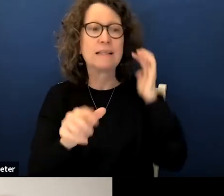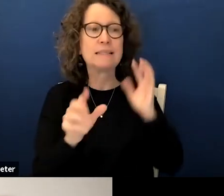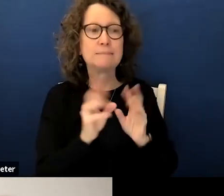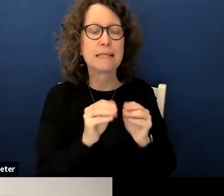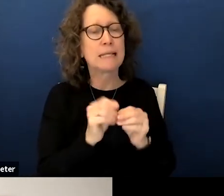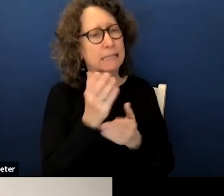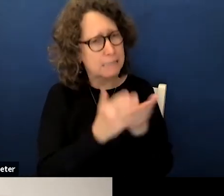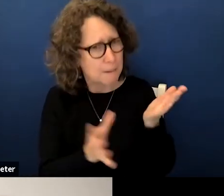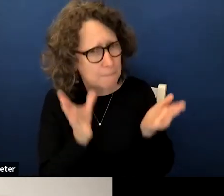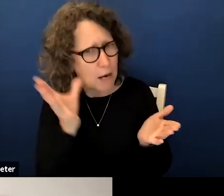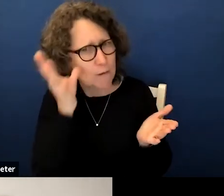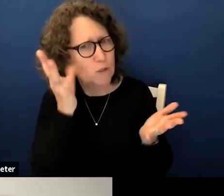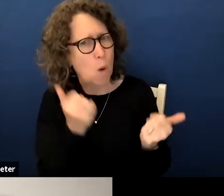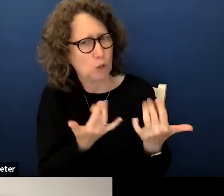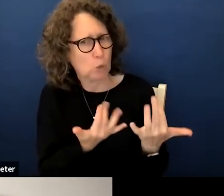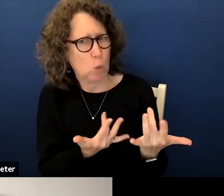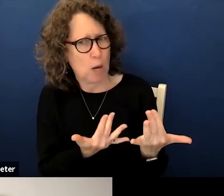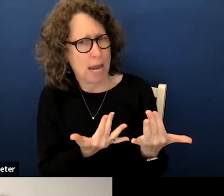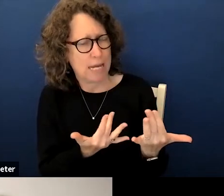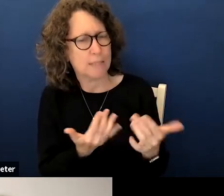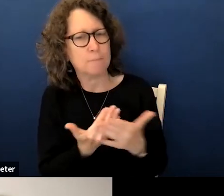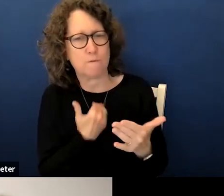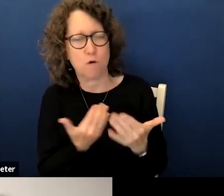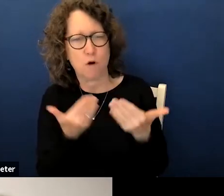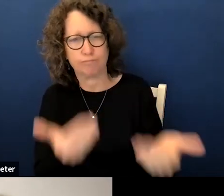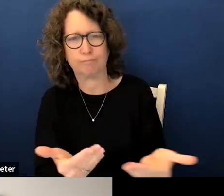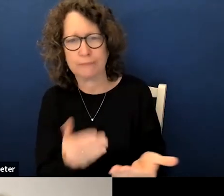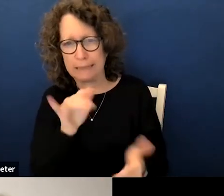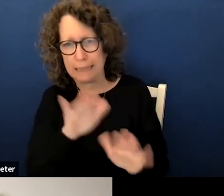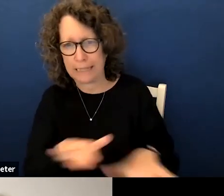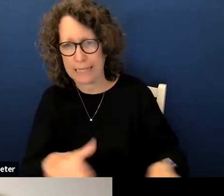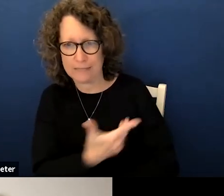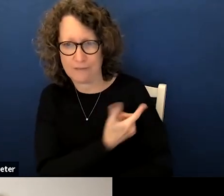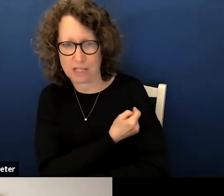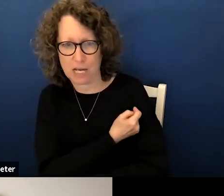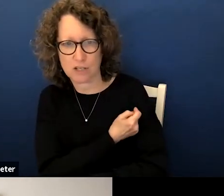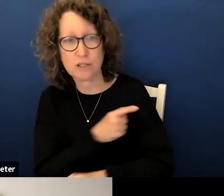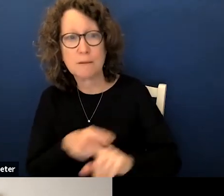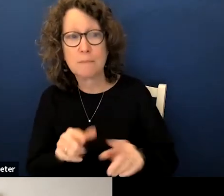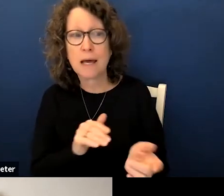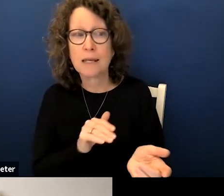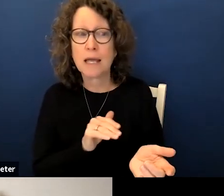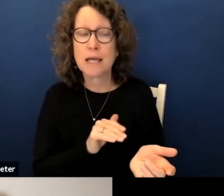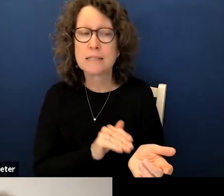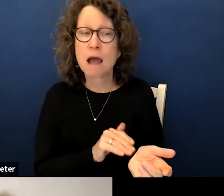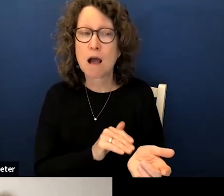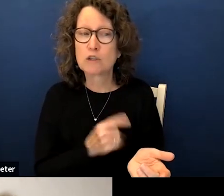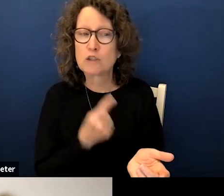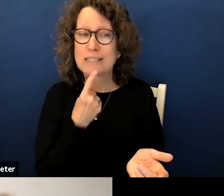that some parents want to wait to vaccinate their kids but here's why doctors say do it now many